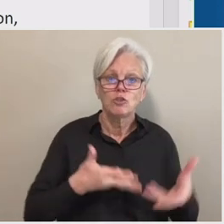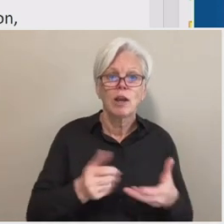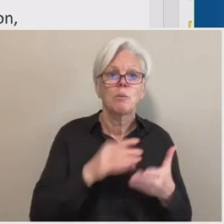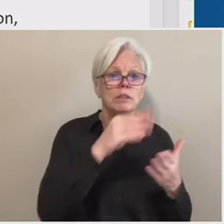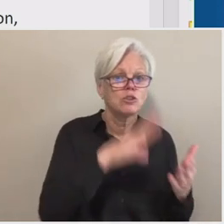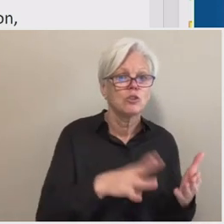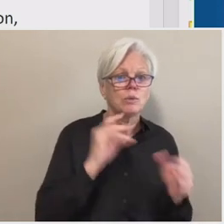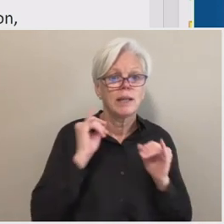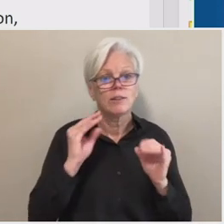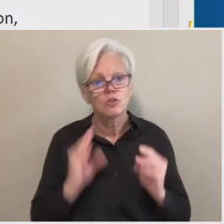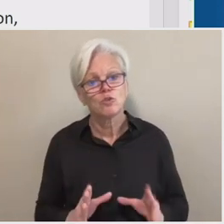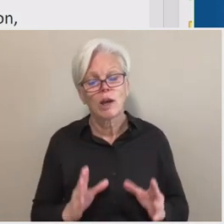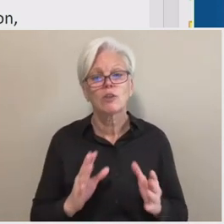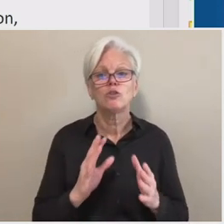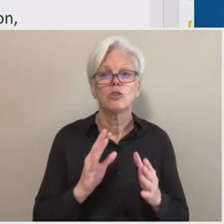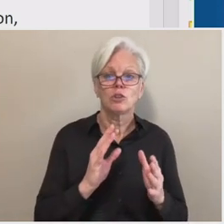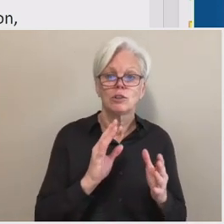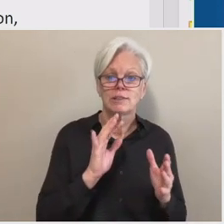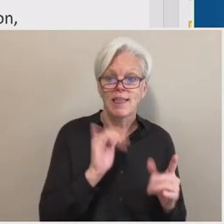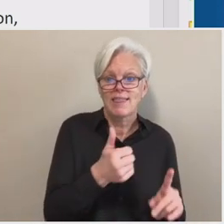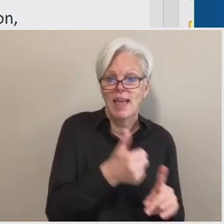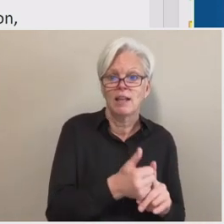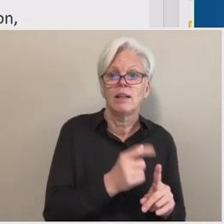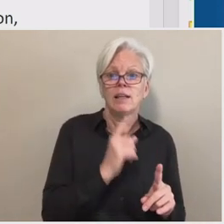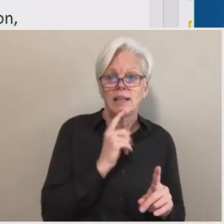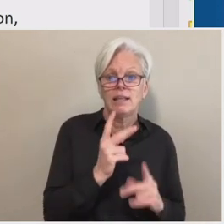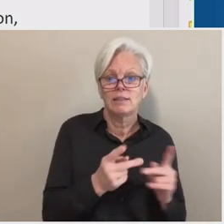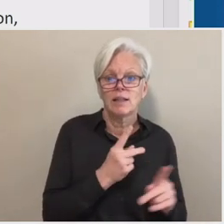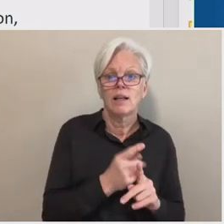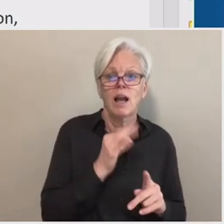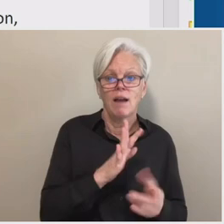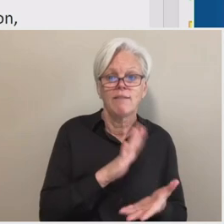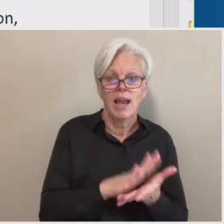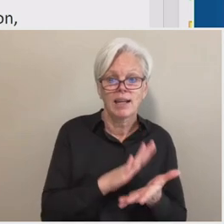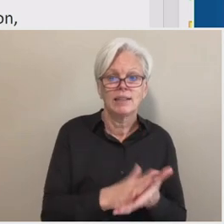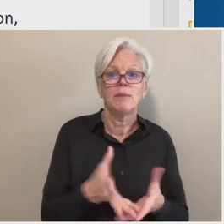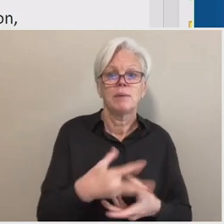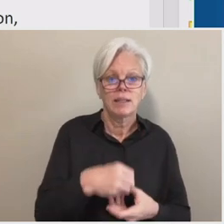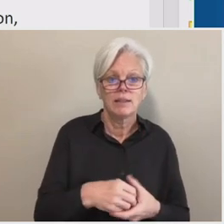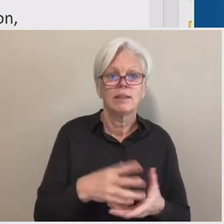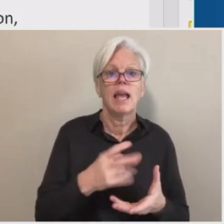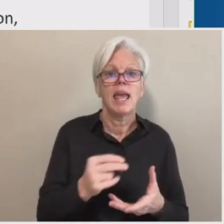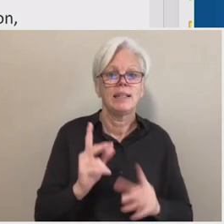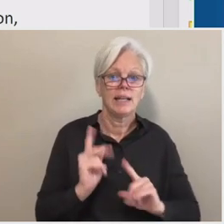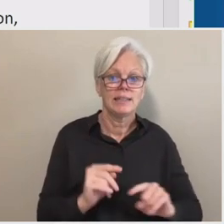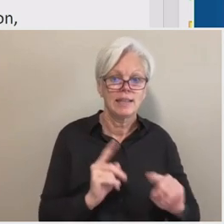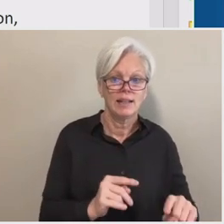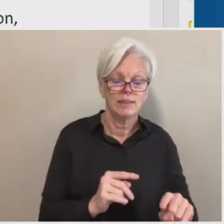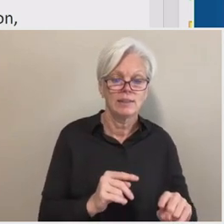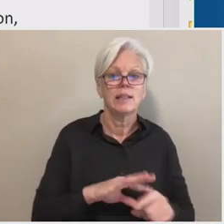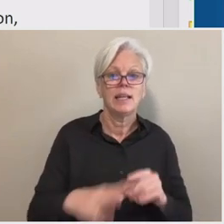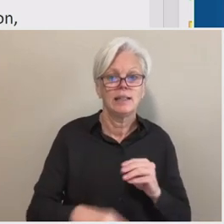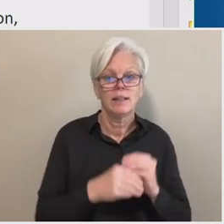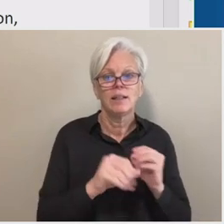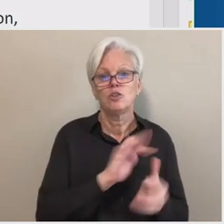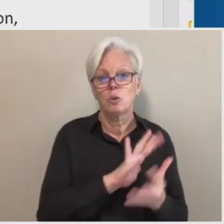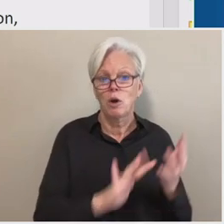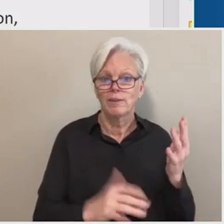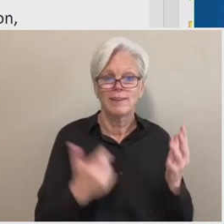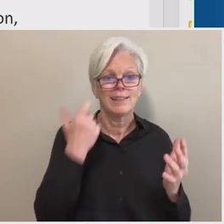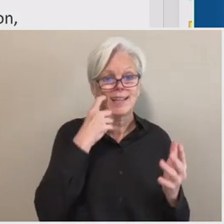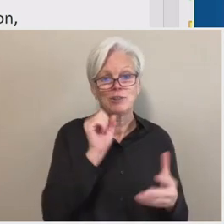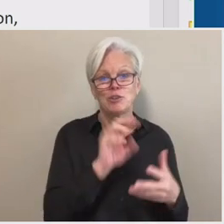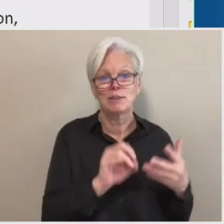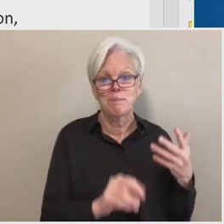uh, which is itself a, a form of academic engagement and attendance. Uh, in addition to all the things I just mentioned, uh,